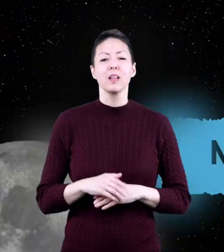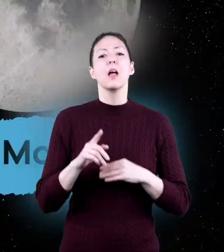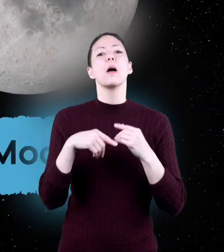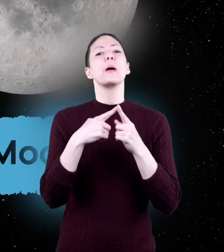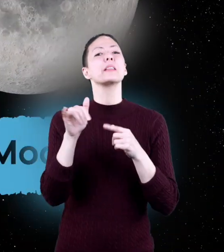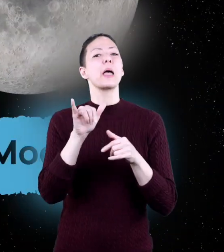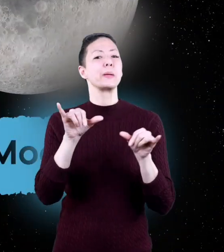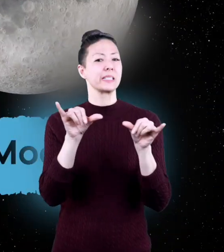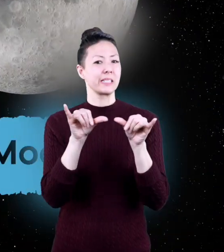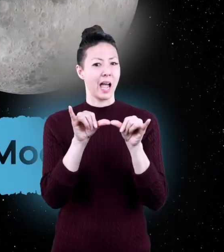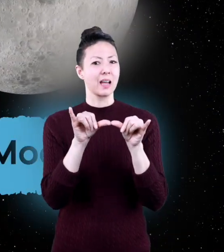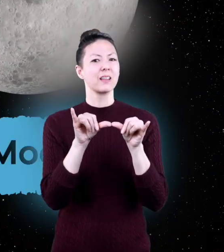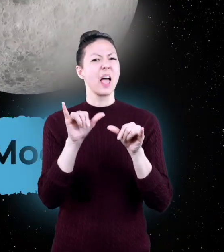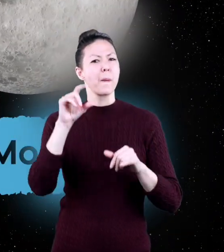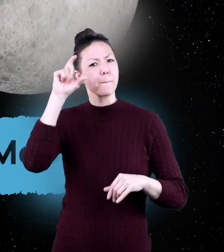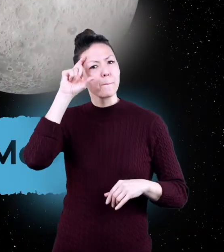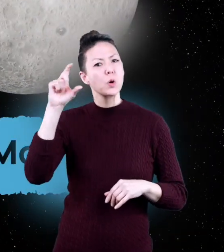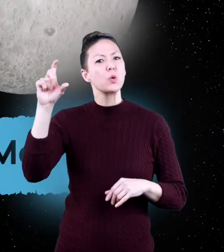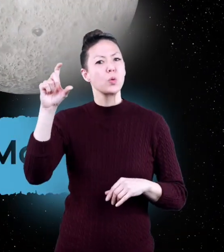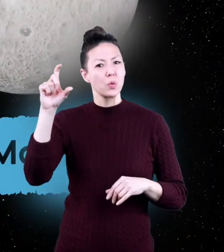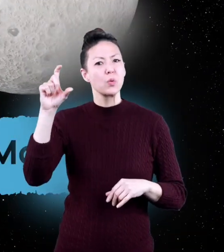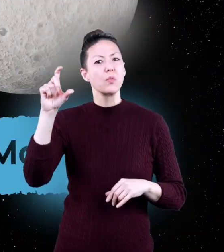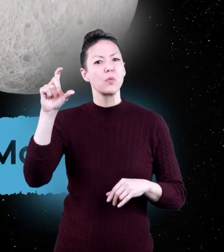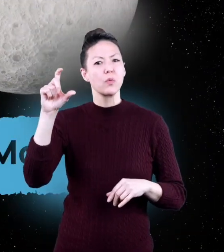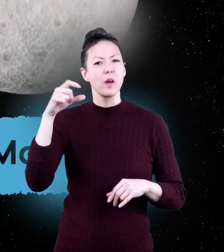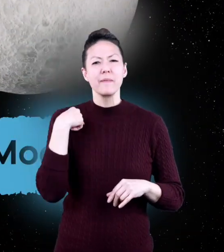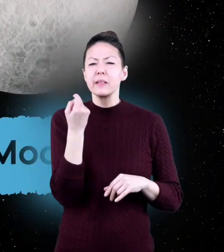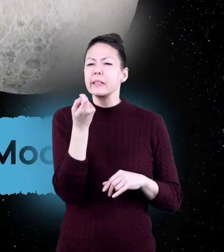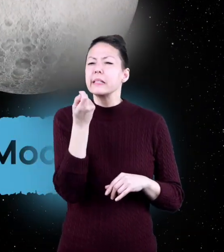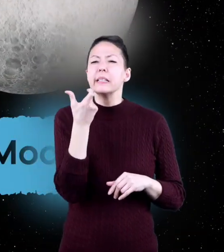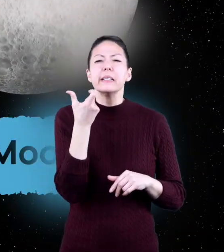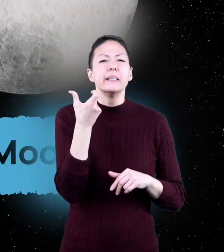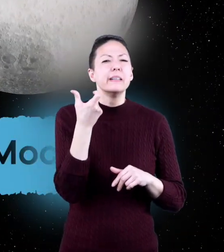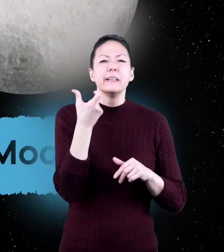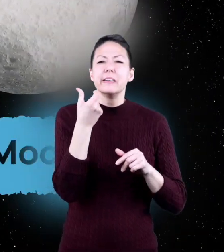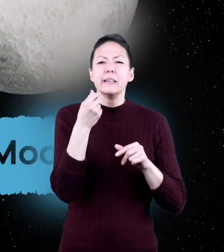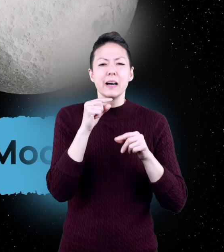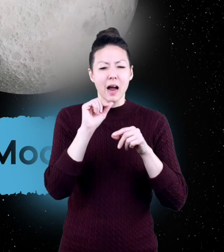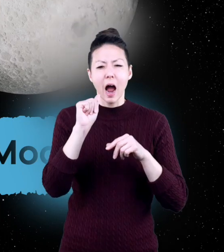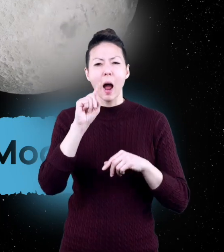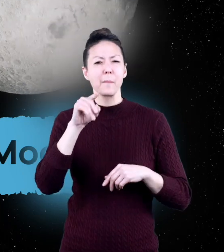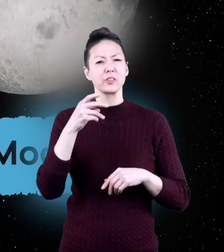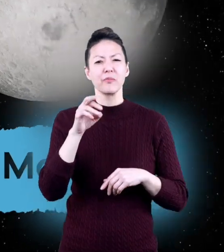It's about the same size as the Moon and has very little atmosphere.